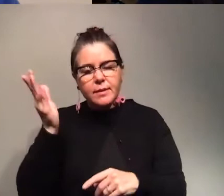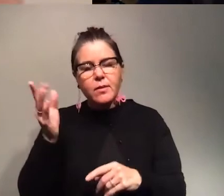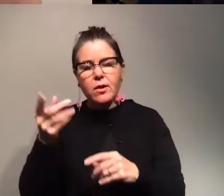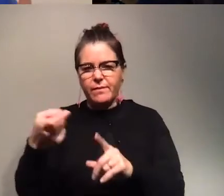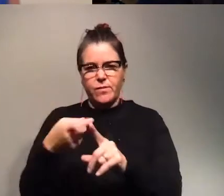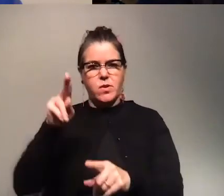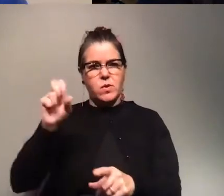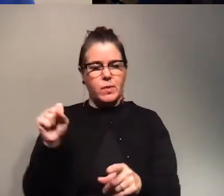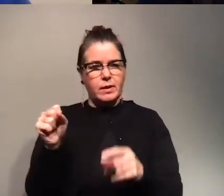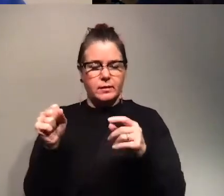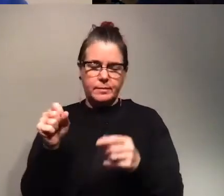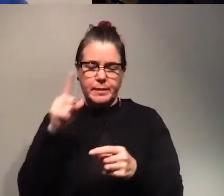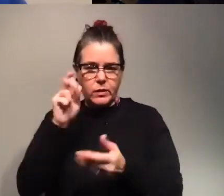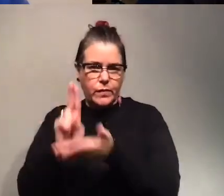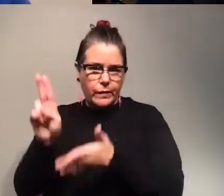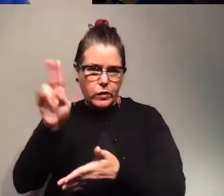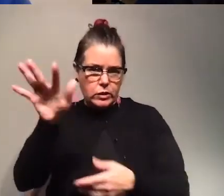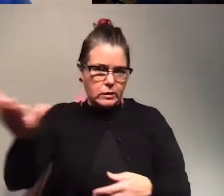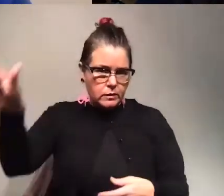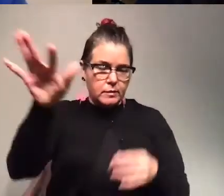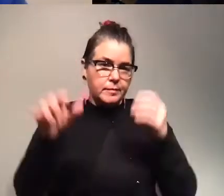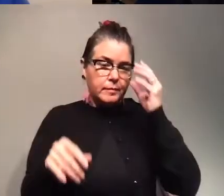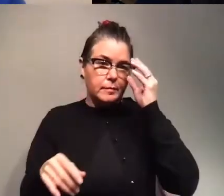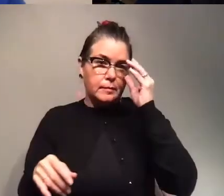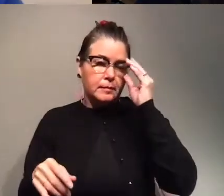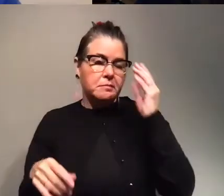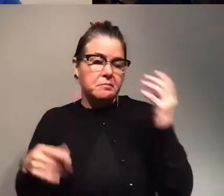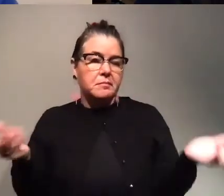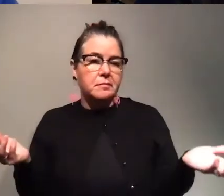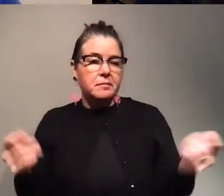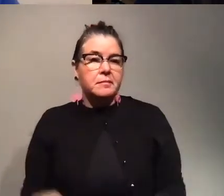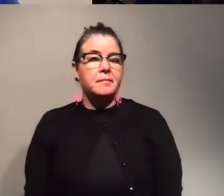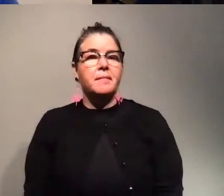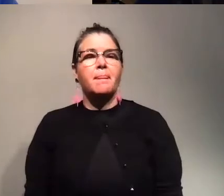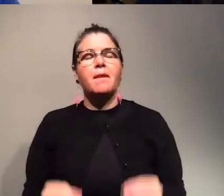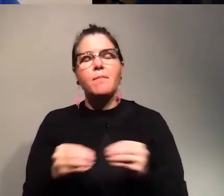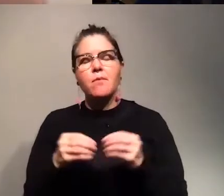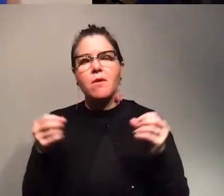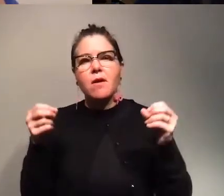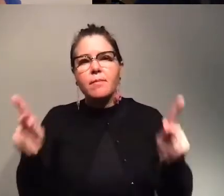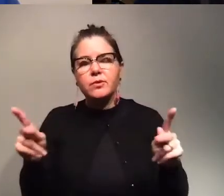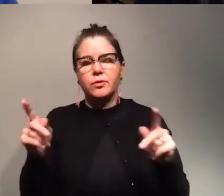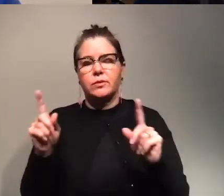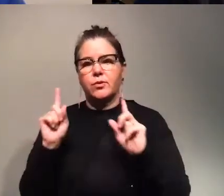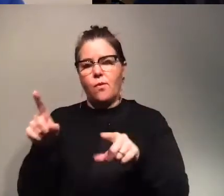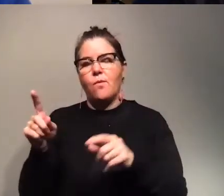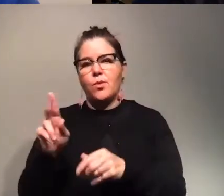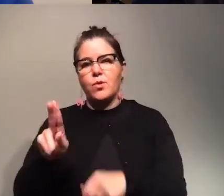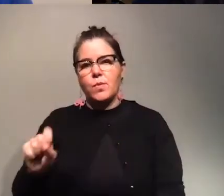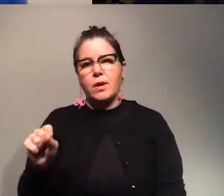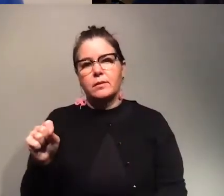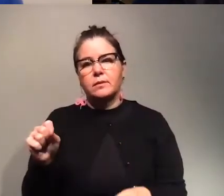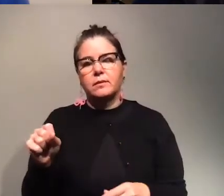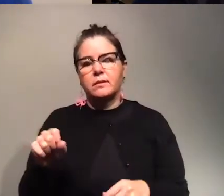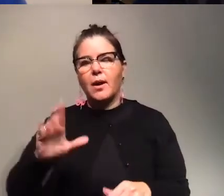because the proximity. So I think that we had more chances to come to the US versus